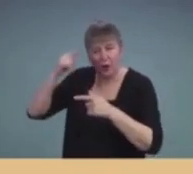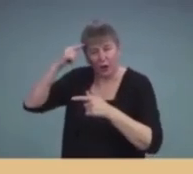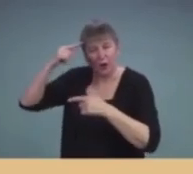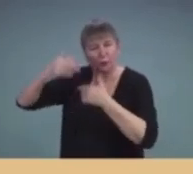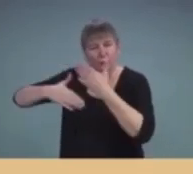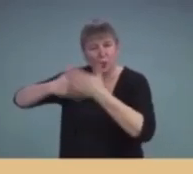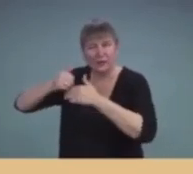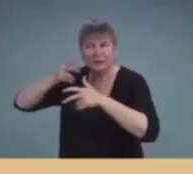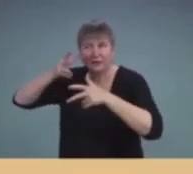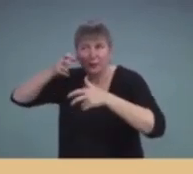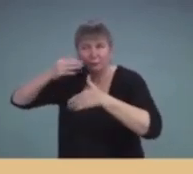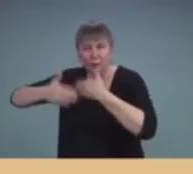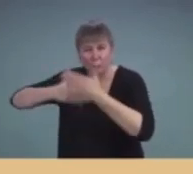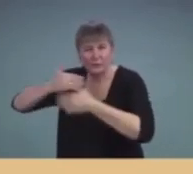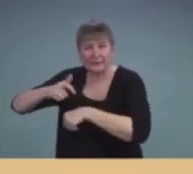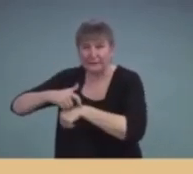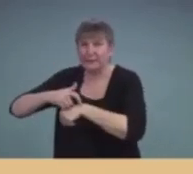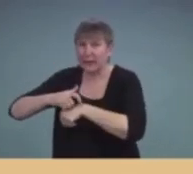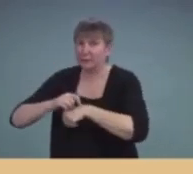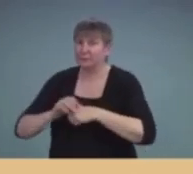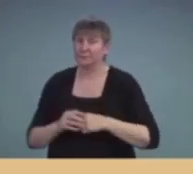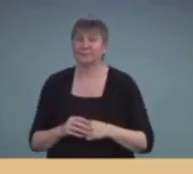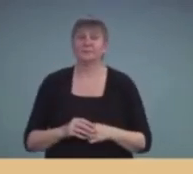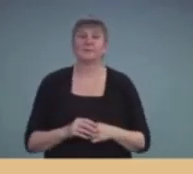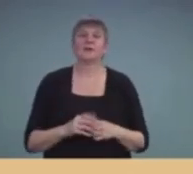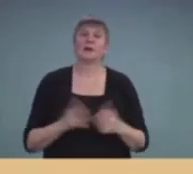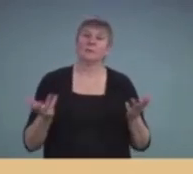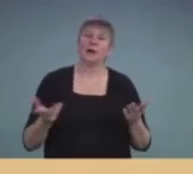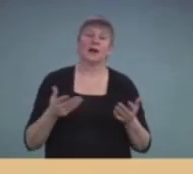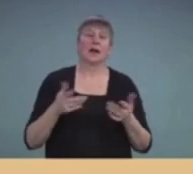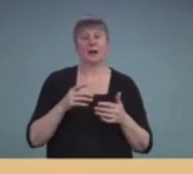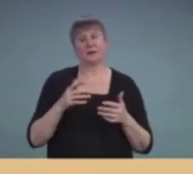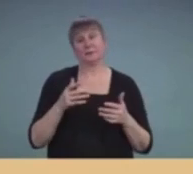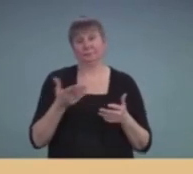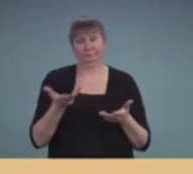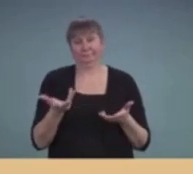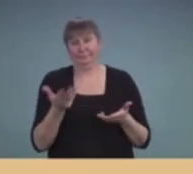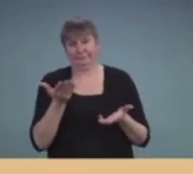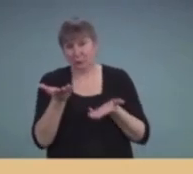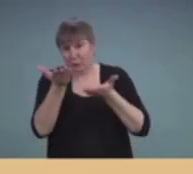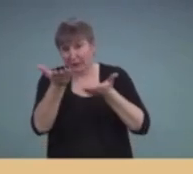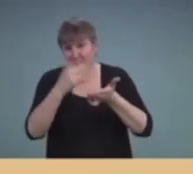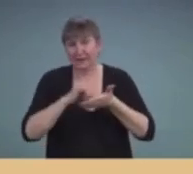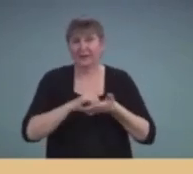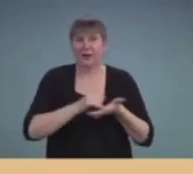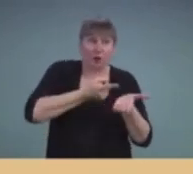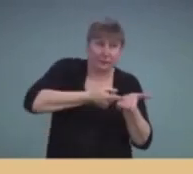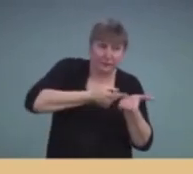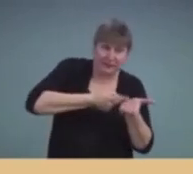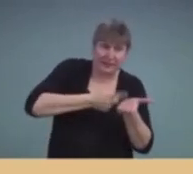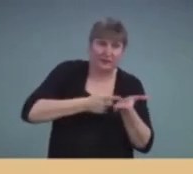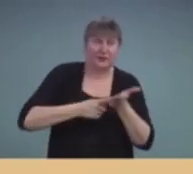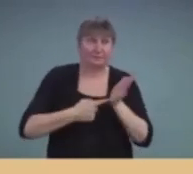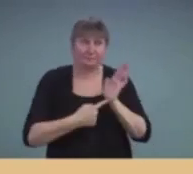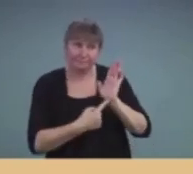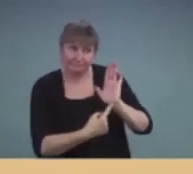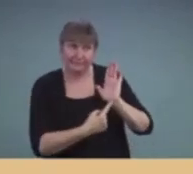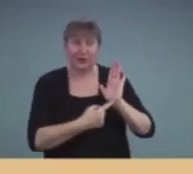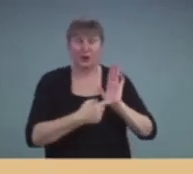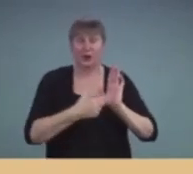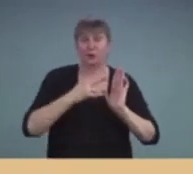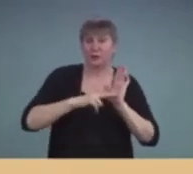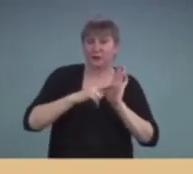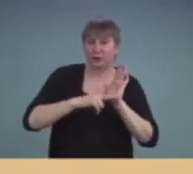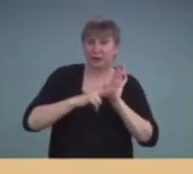I think just conversations, you know, a way to share information about what the research is showing and somehow